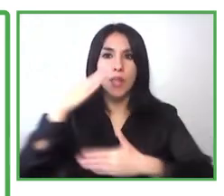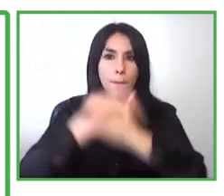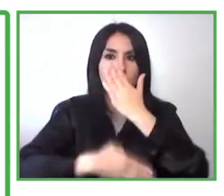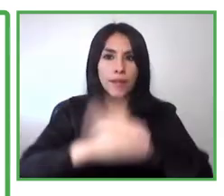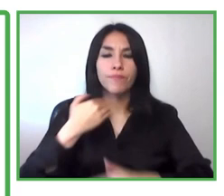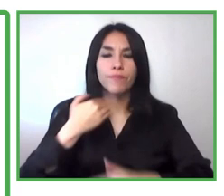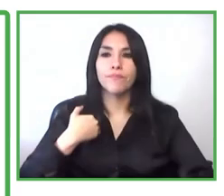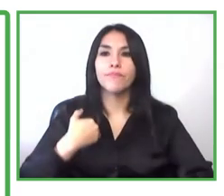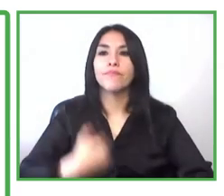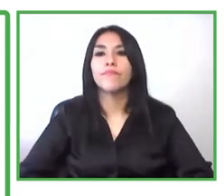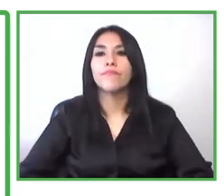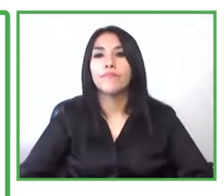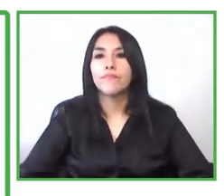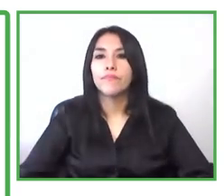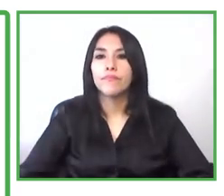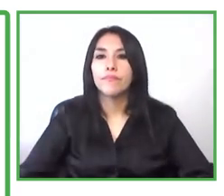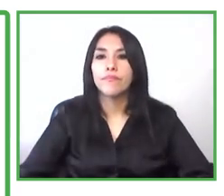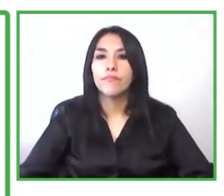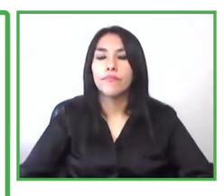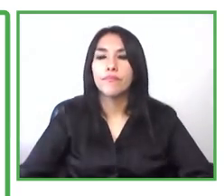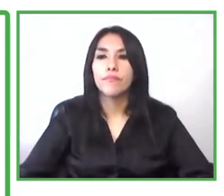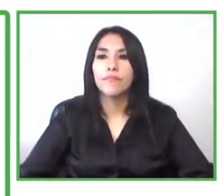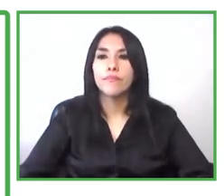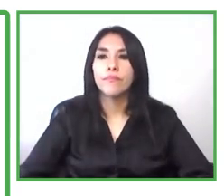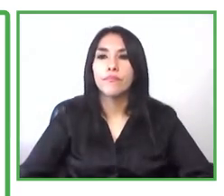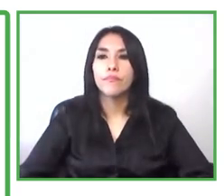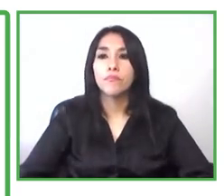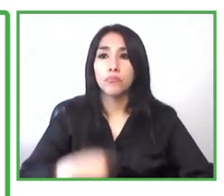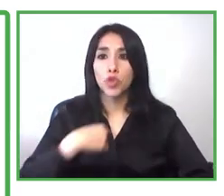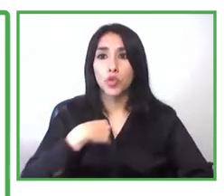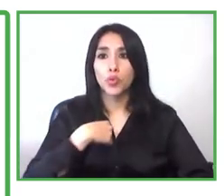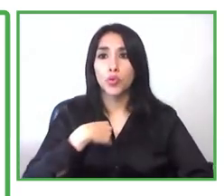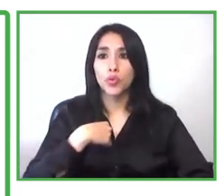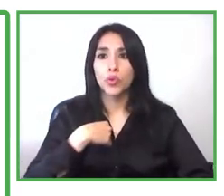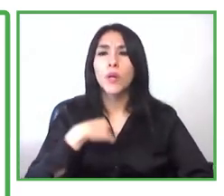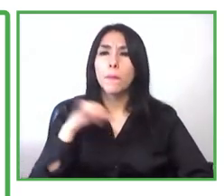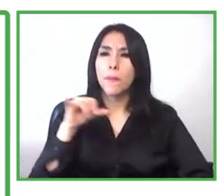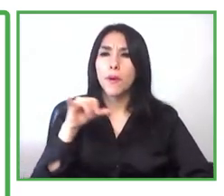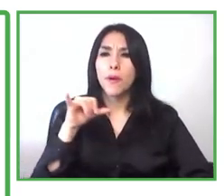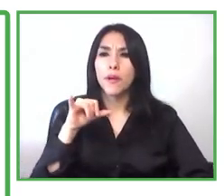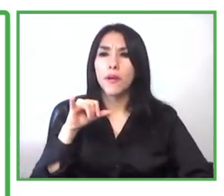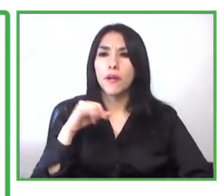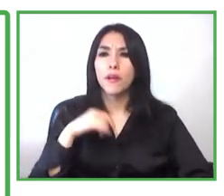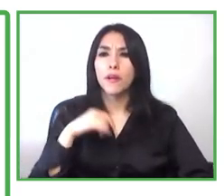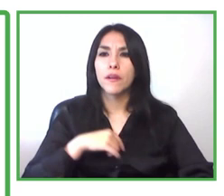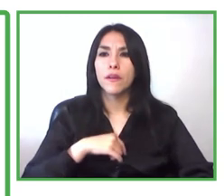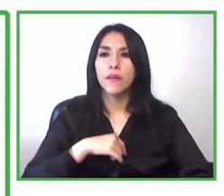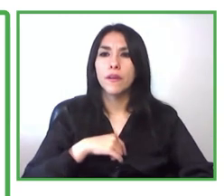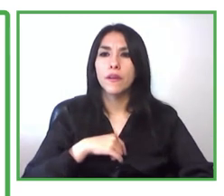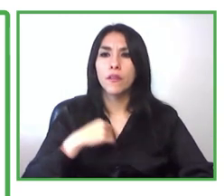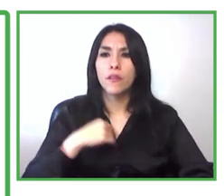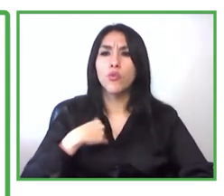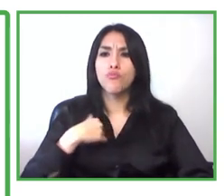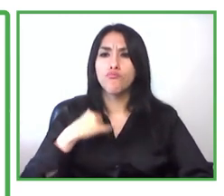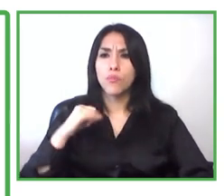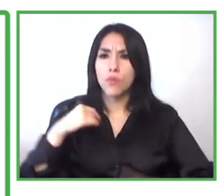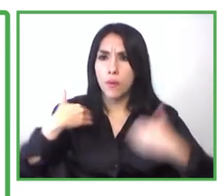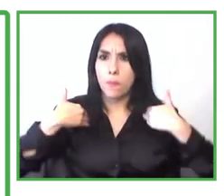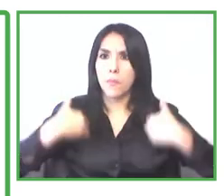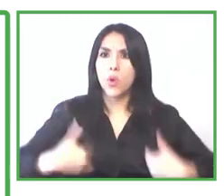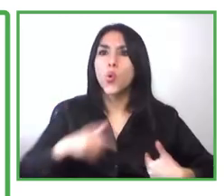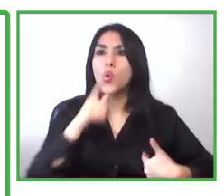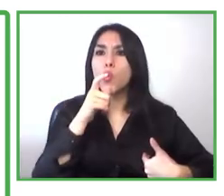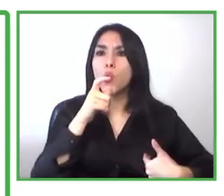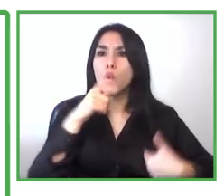disability right advocate to create a the program that we call inclusive entrepreneurship for